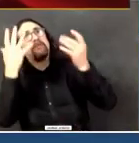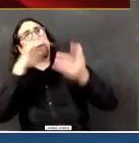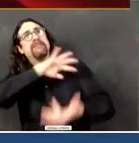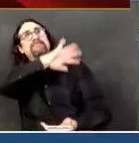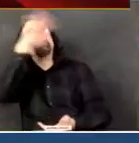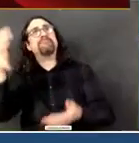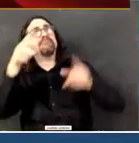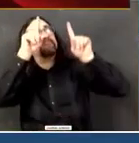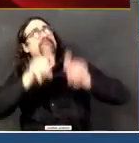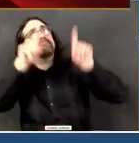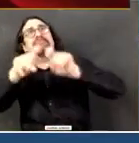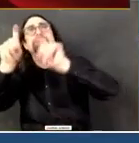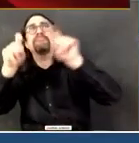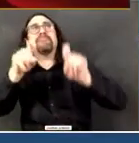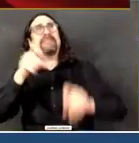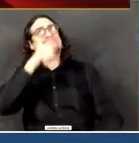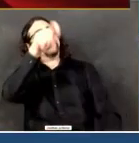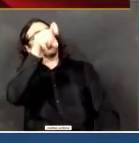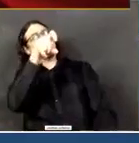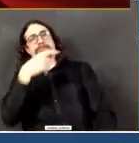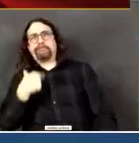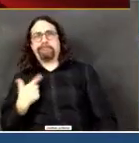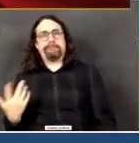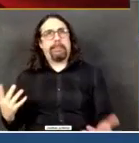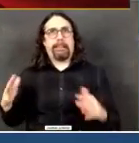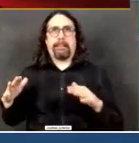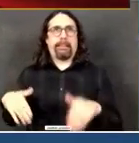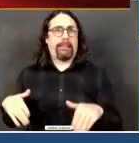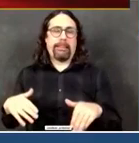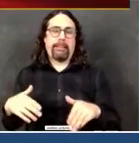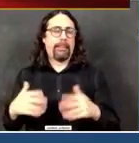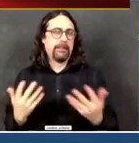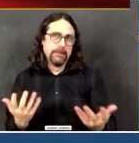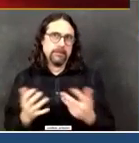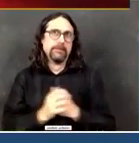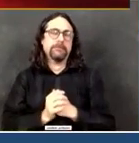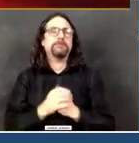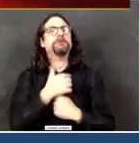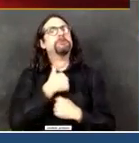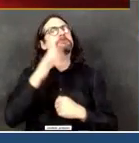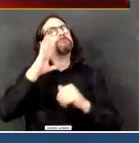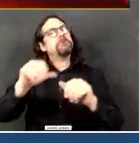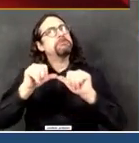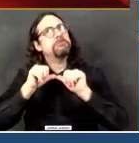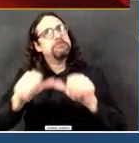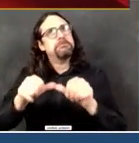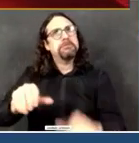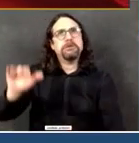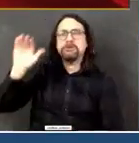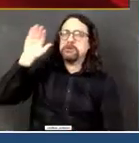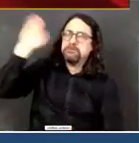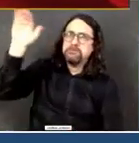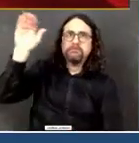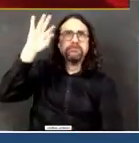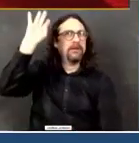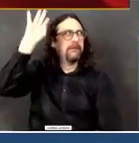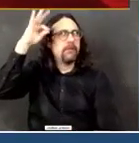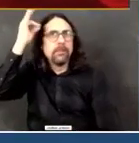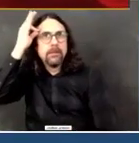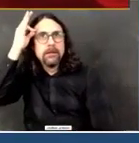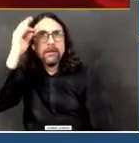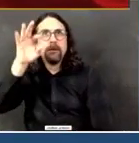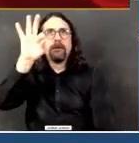demanding the testing. We are the epicenter of this crisis. We must have the testing to help us move towards that next phase where we get out of